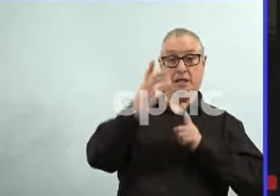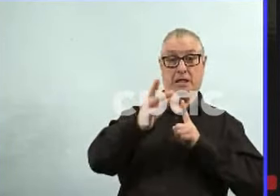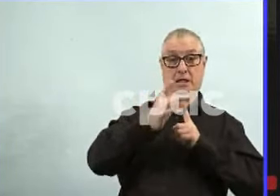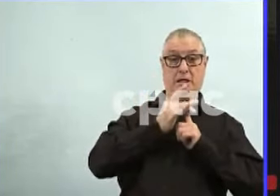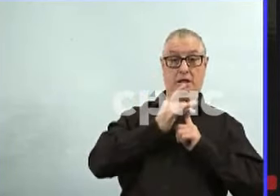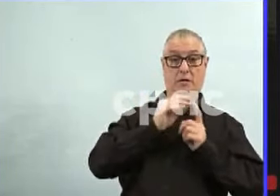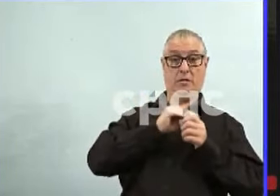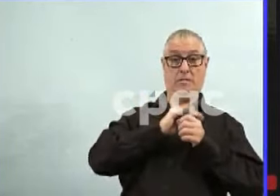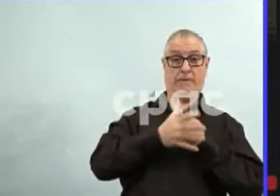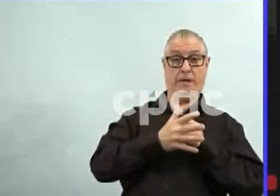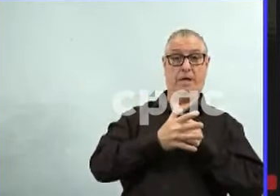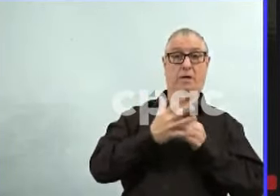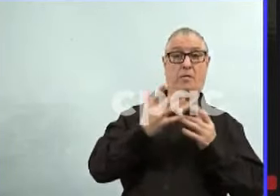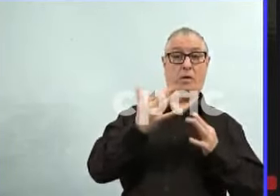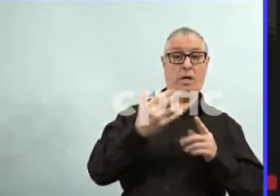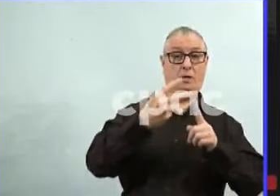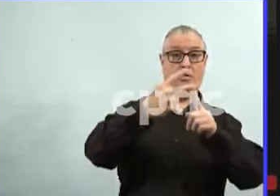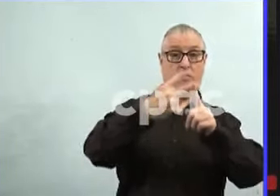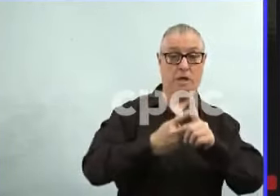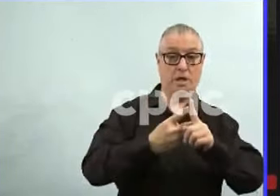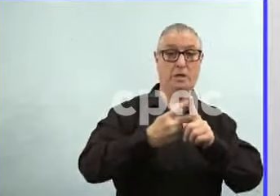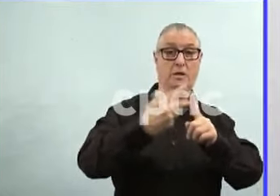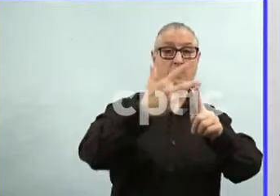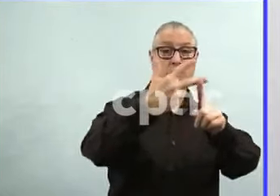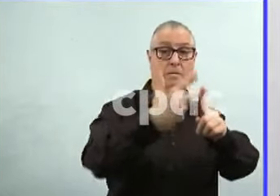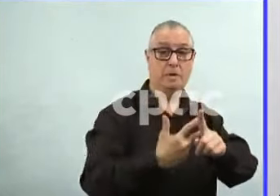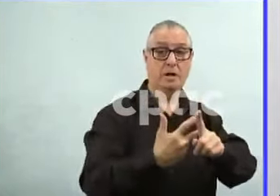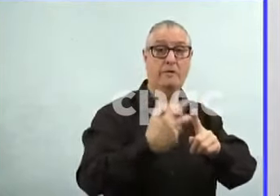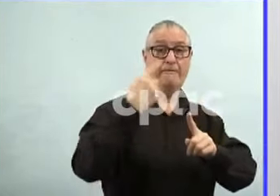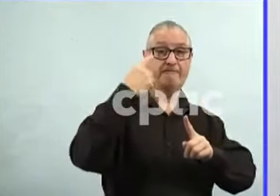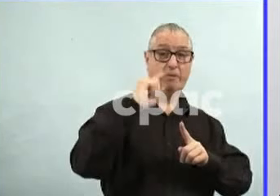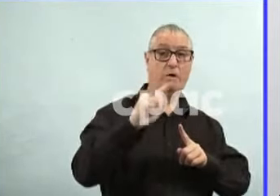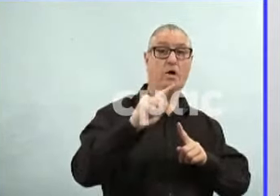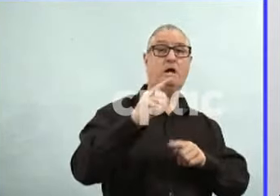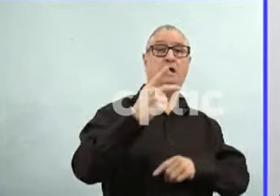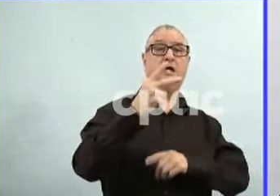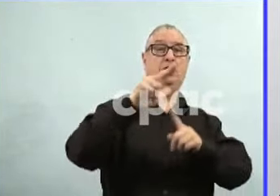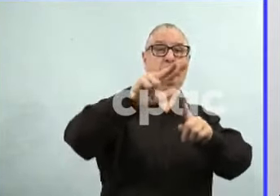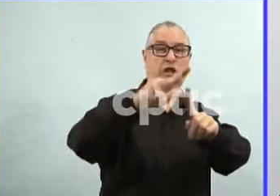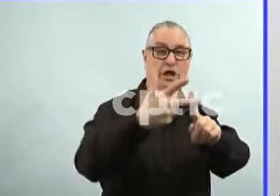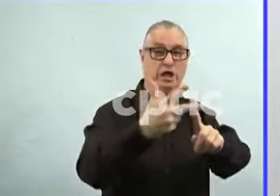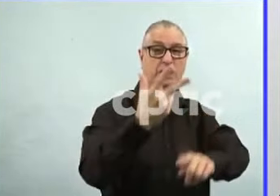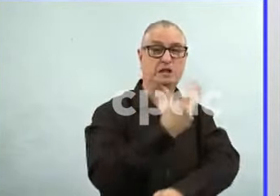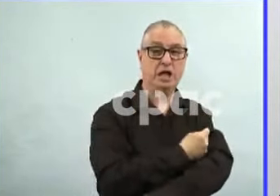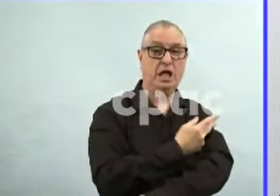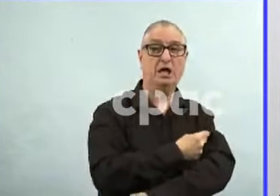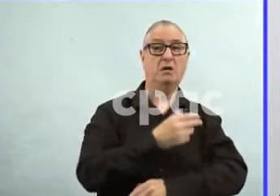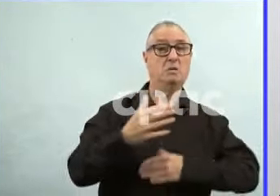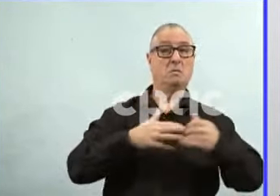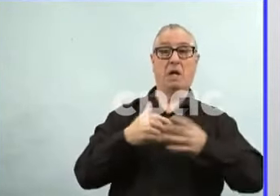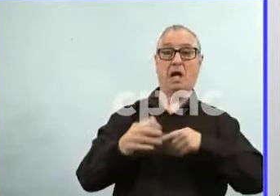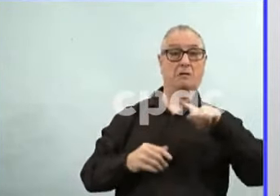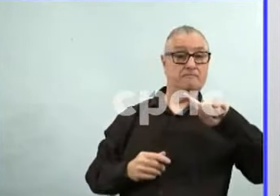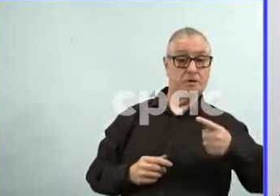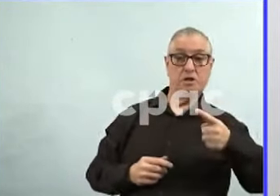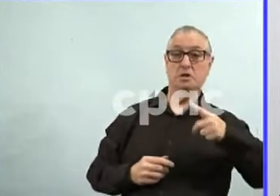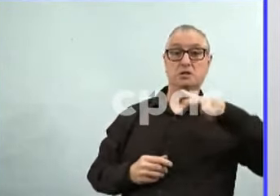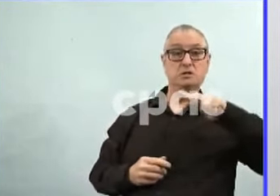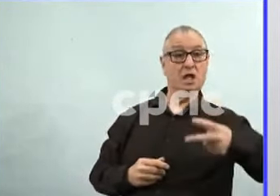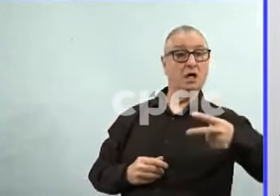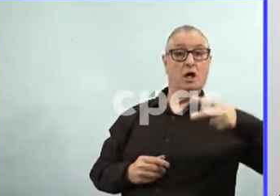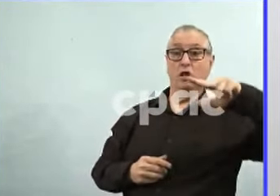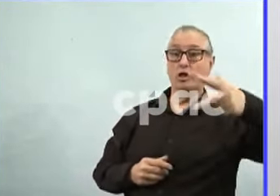to get another dose. Does that matter whether it's between first and second or second or third or even third and fourth at all?